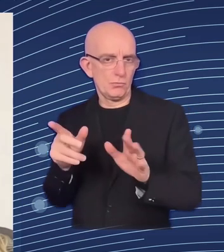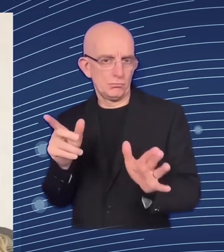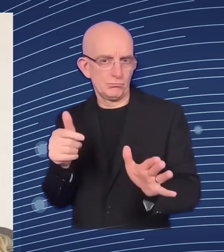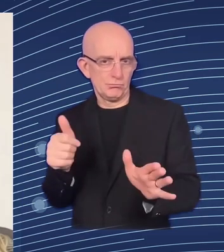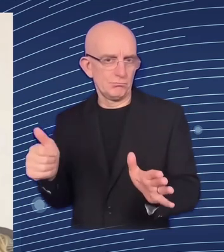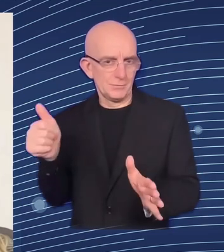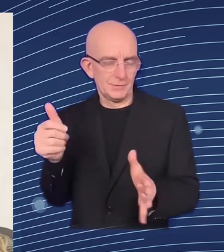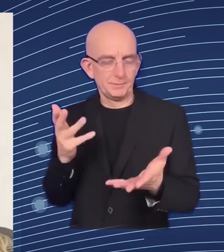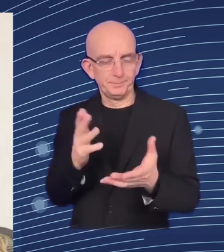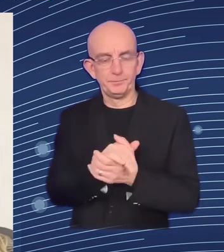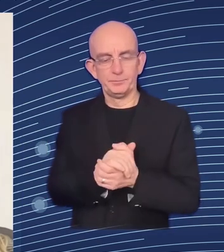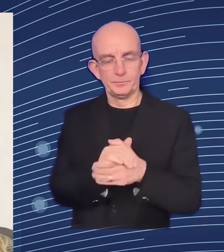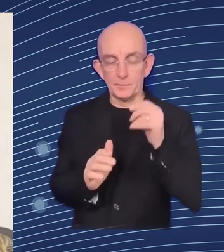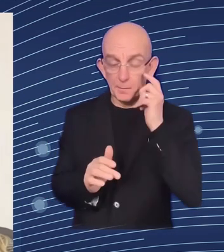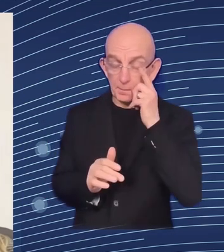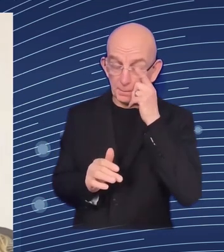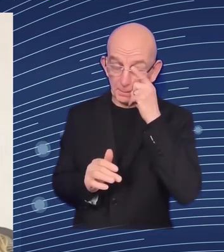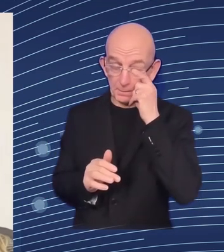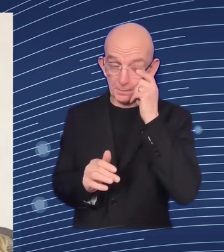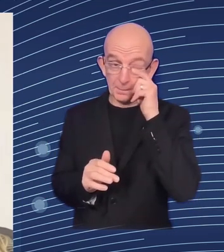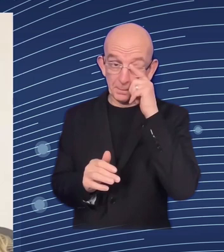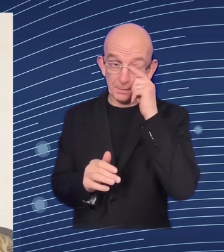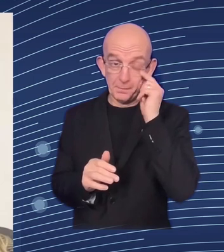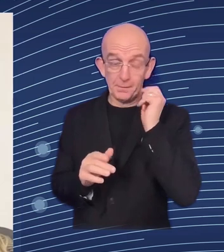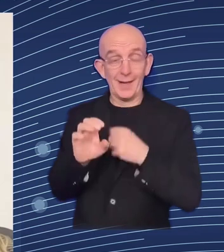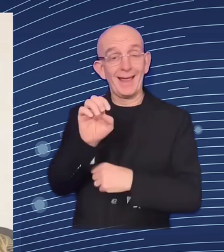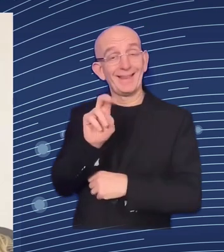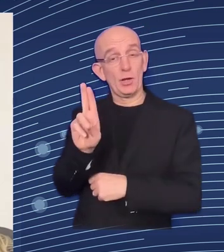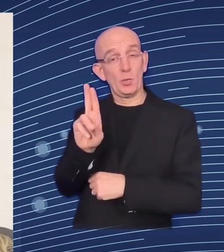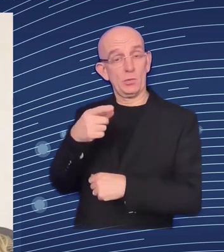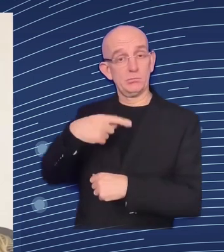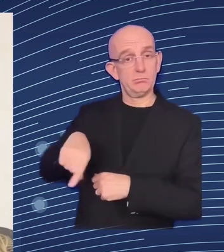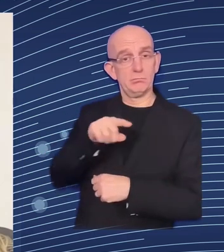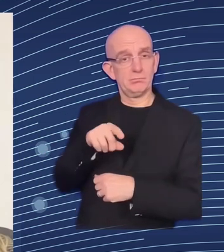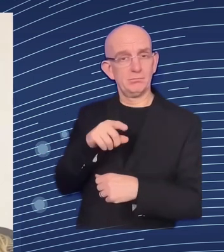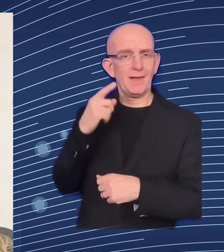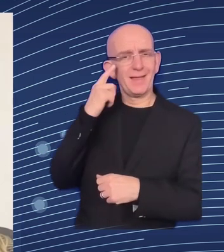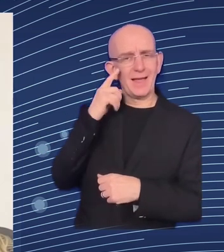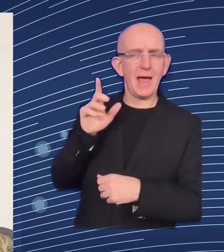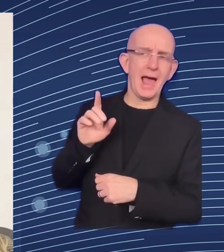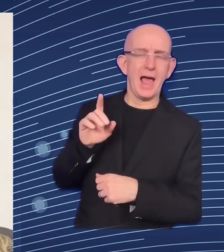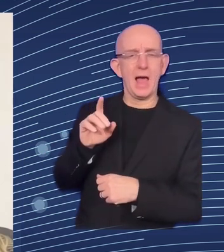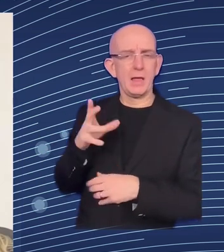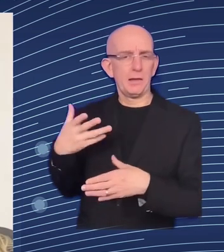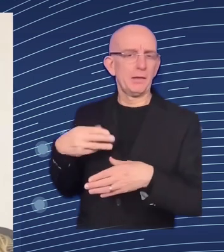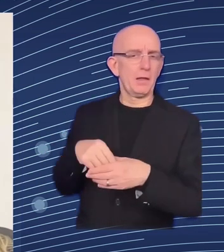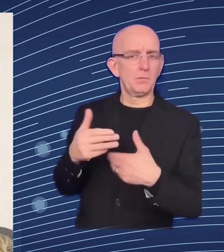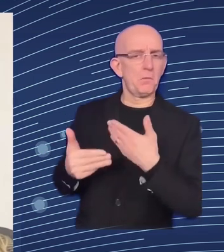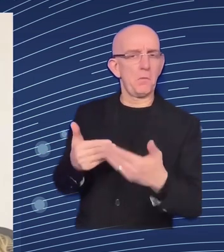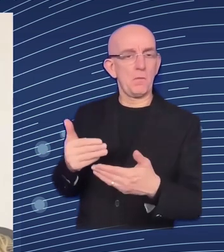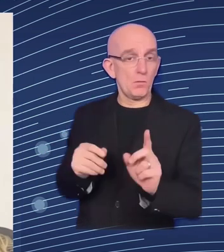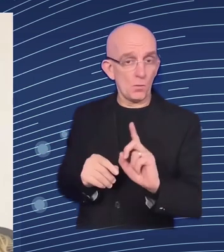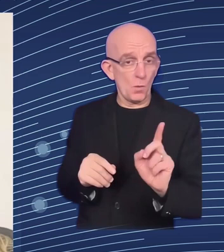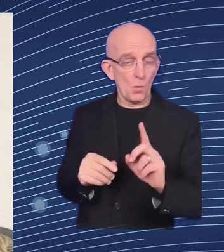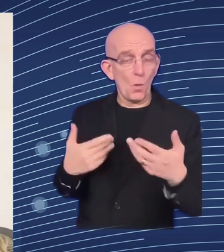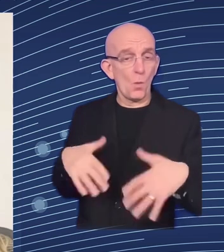funding and we're incredibly grateful for that but we're always in the market for for more funding because um the the important work